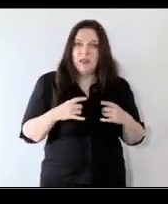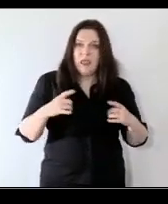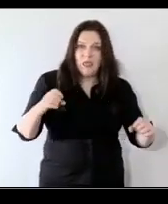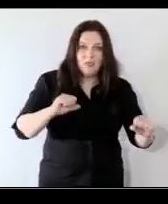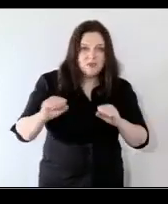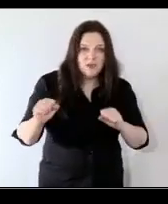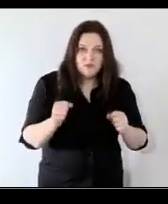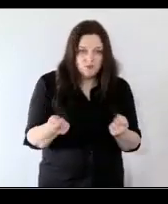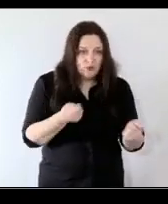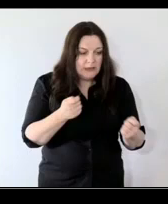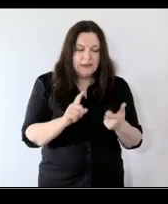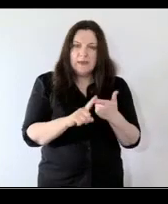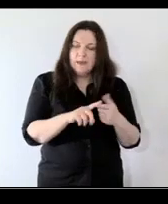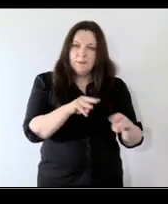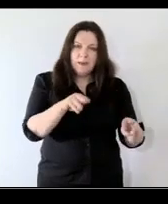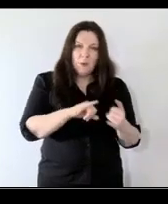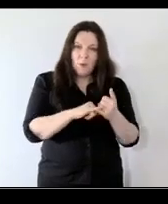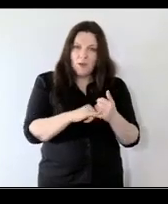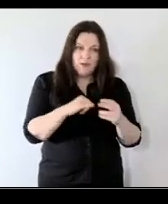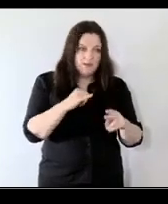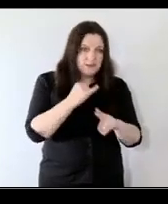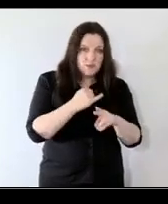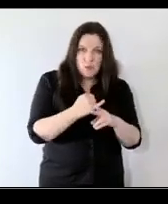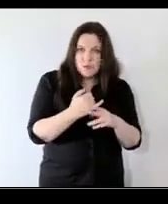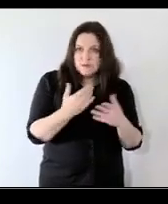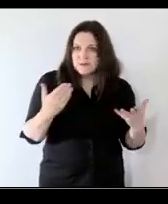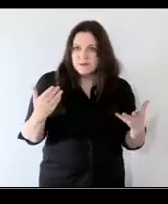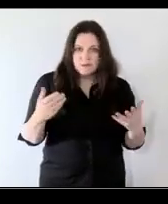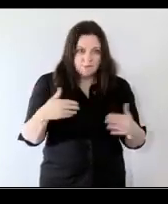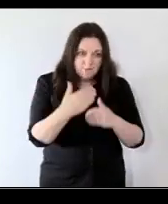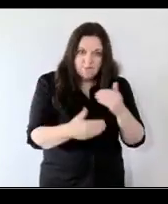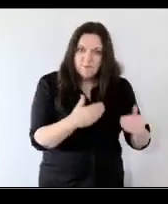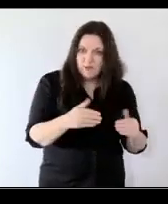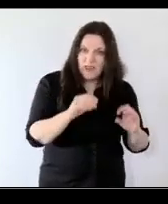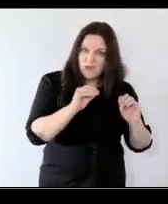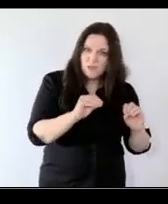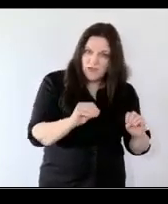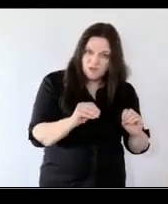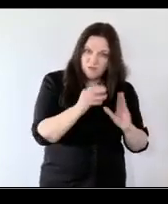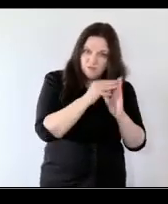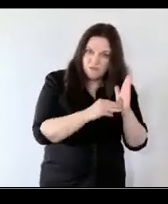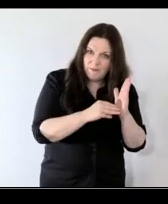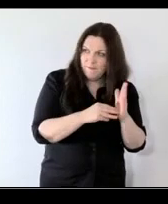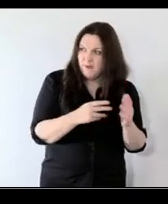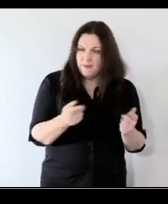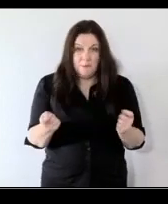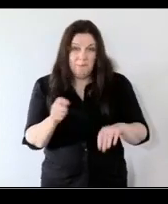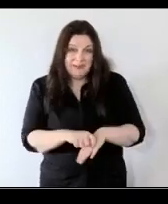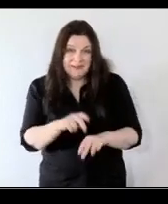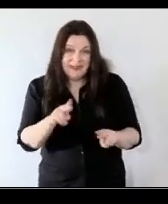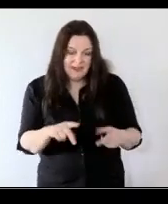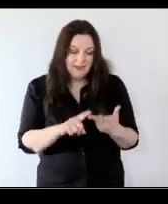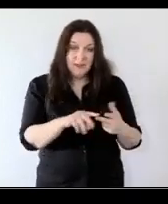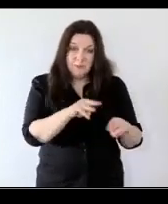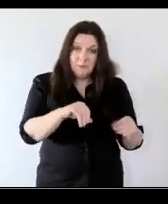services running the people who kept the schools um going and the education programs as best they could